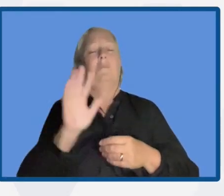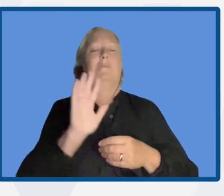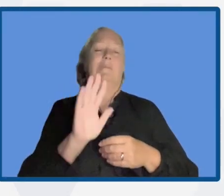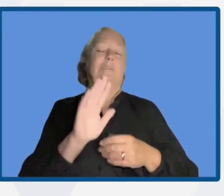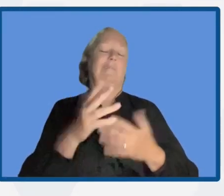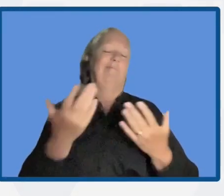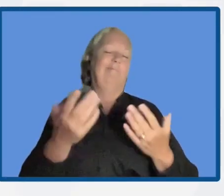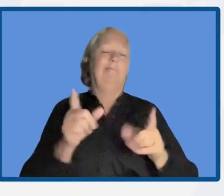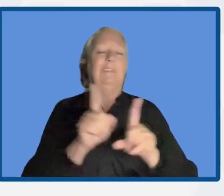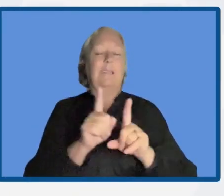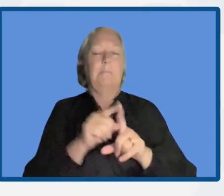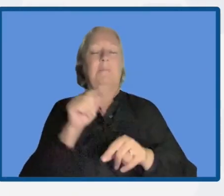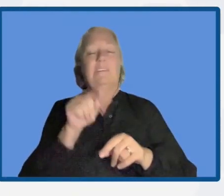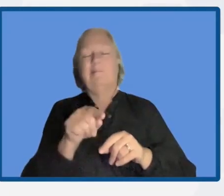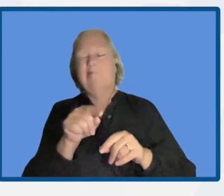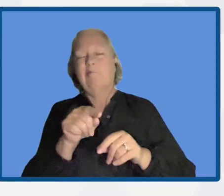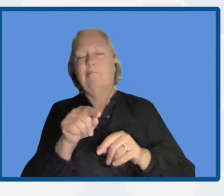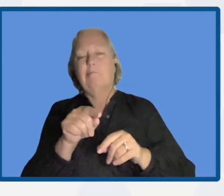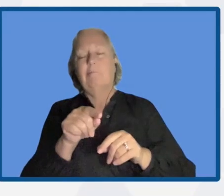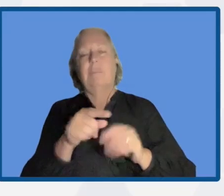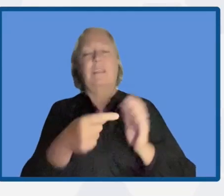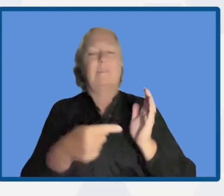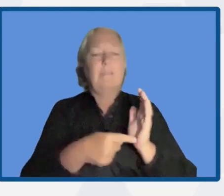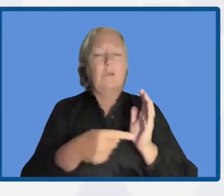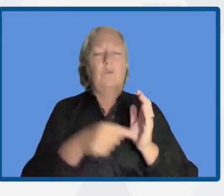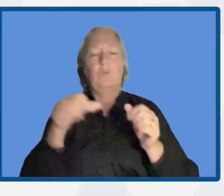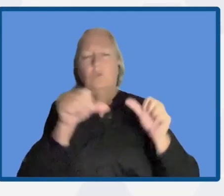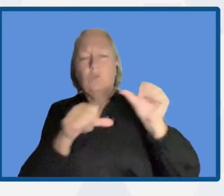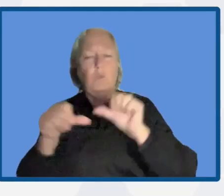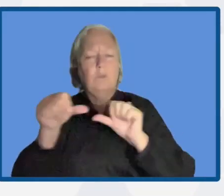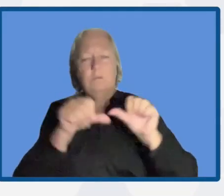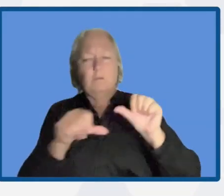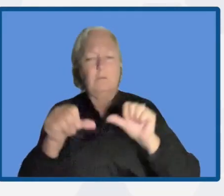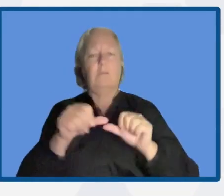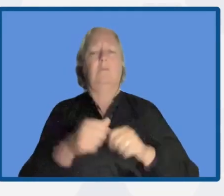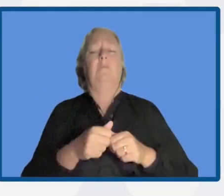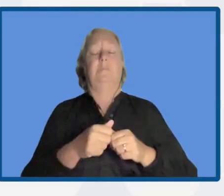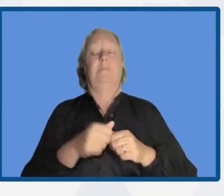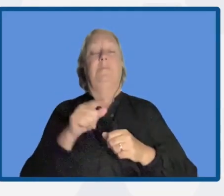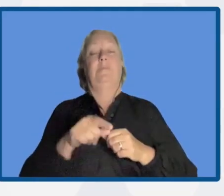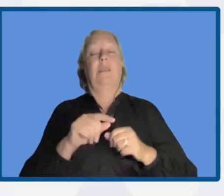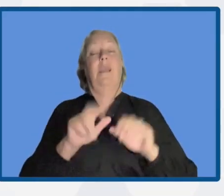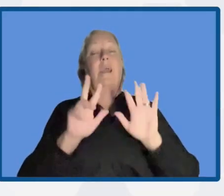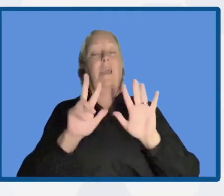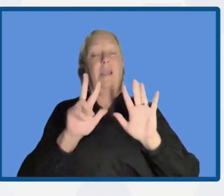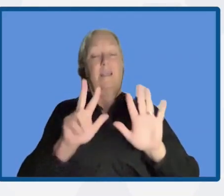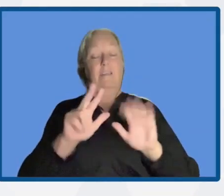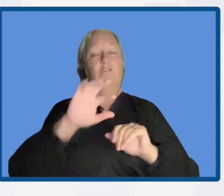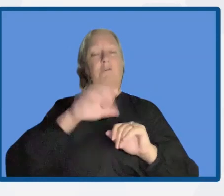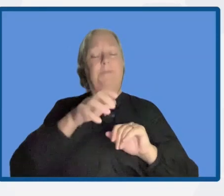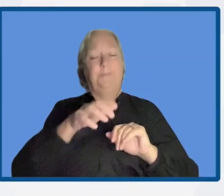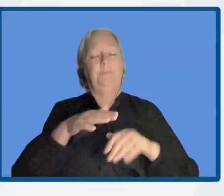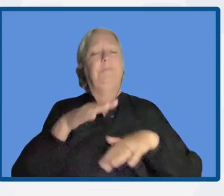and Nature-Based Solutions at the eighth regional platform for disaster